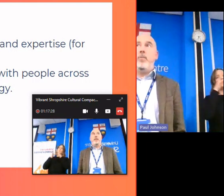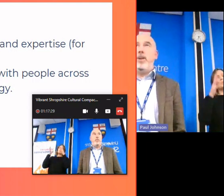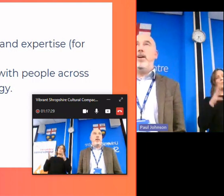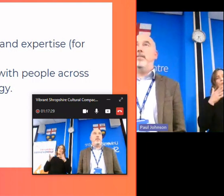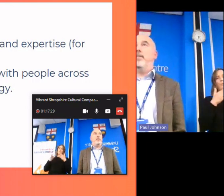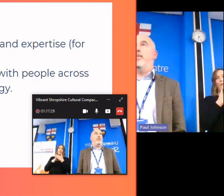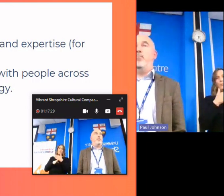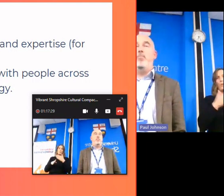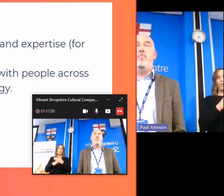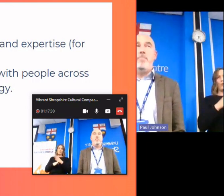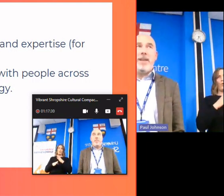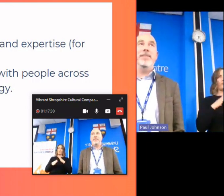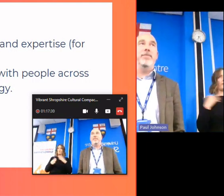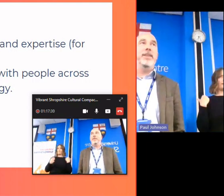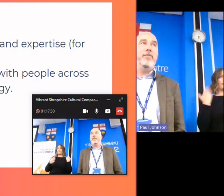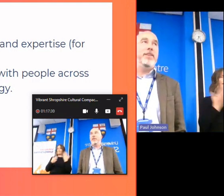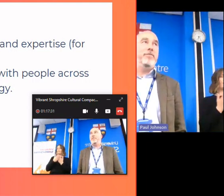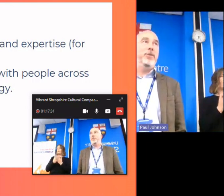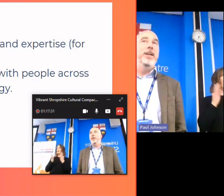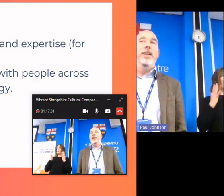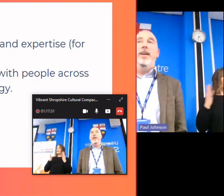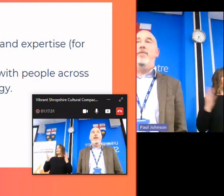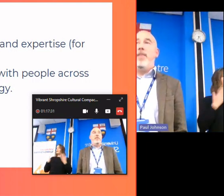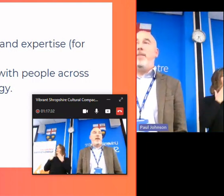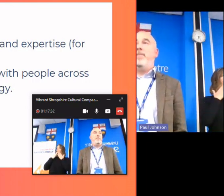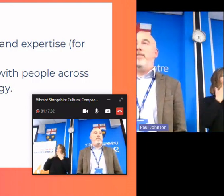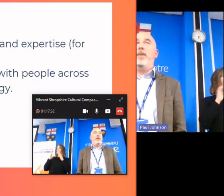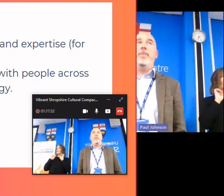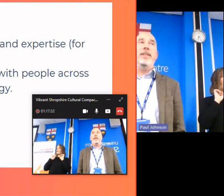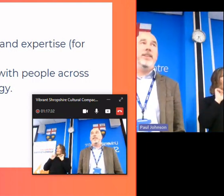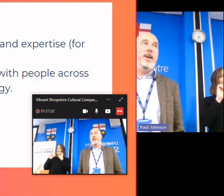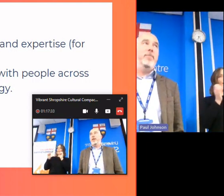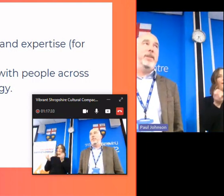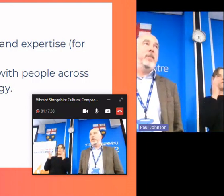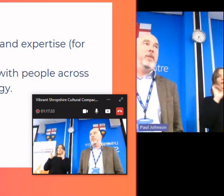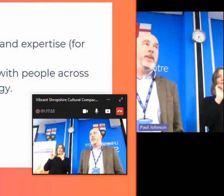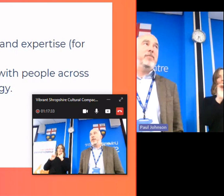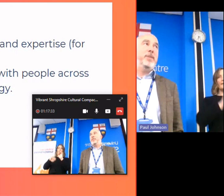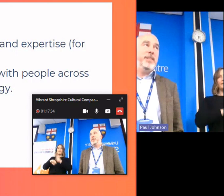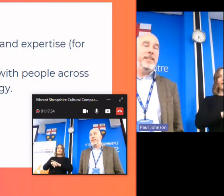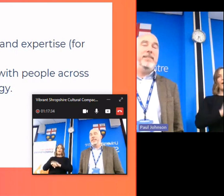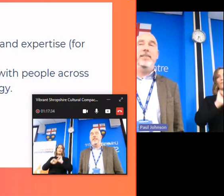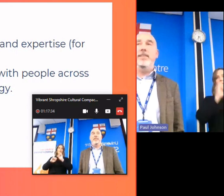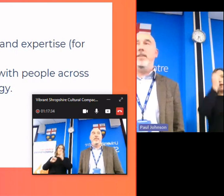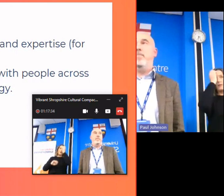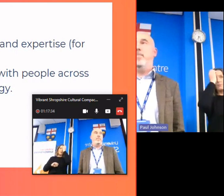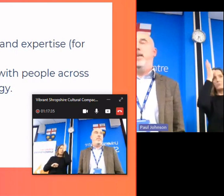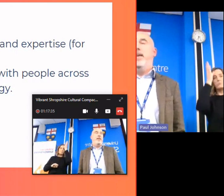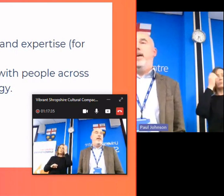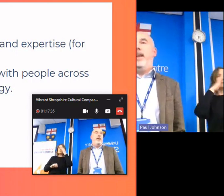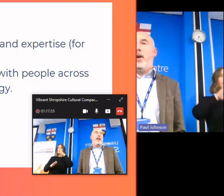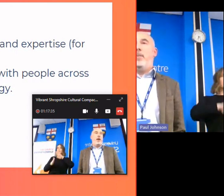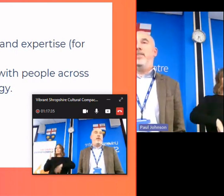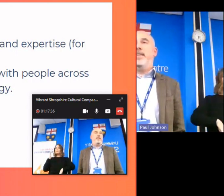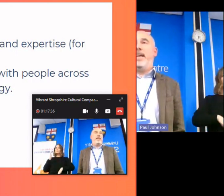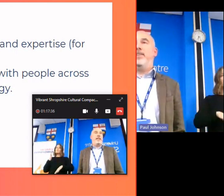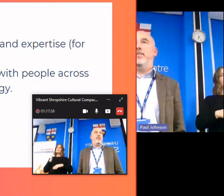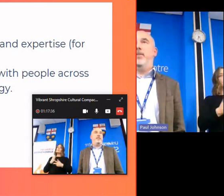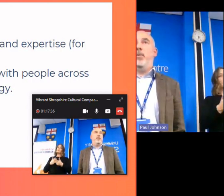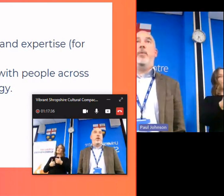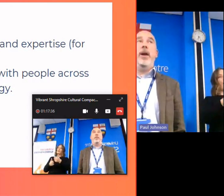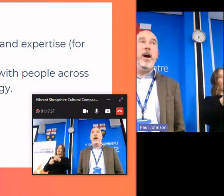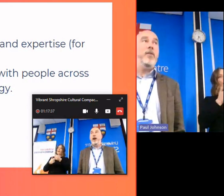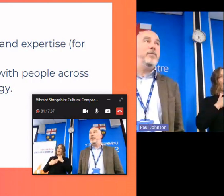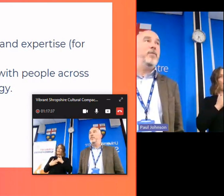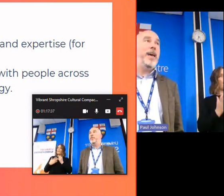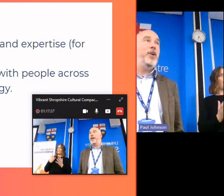already and we are massively grateful for them giving up their time giving up their expertise and um and helping us to